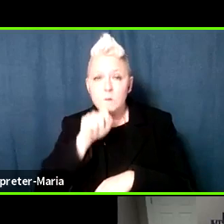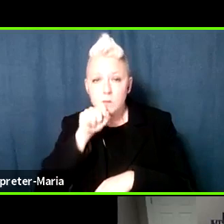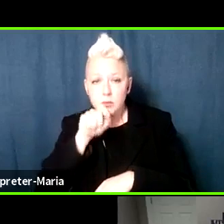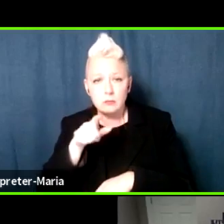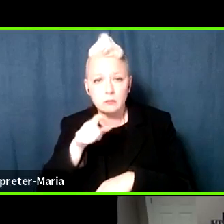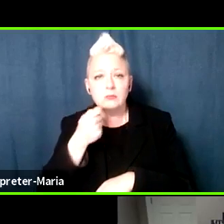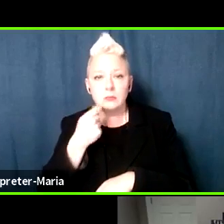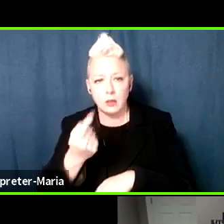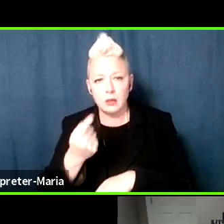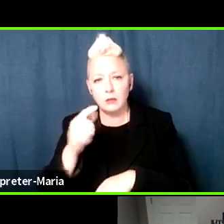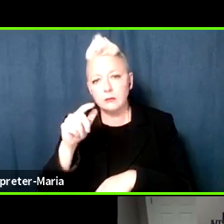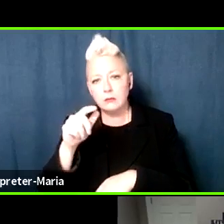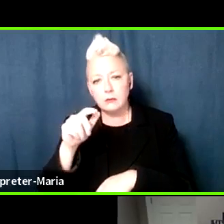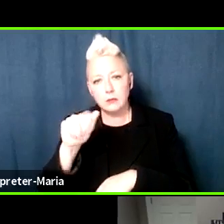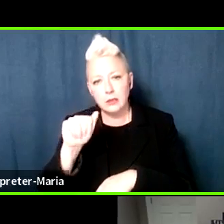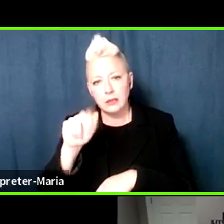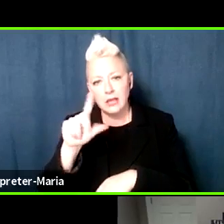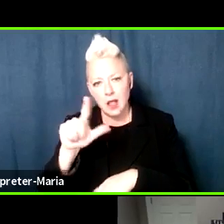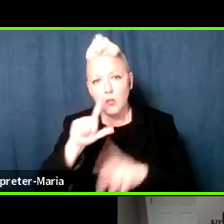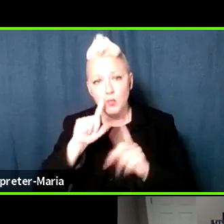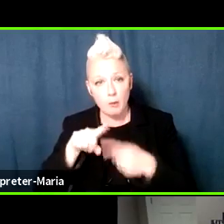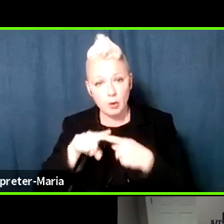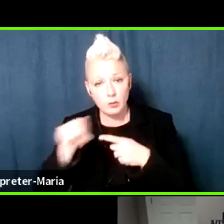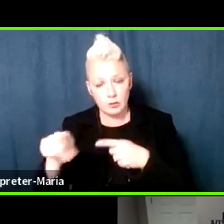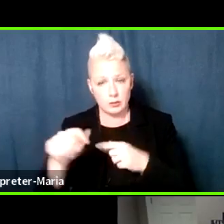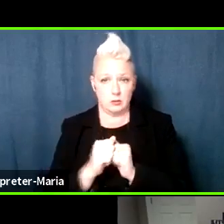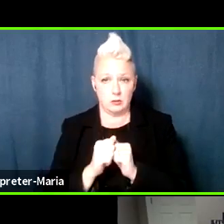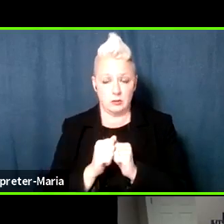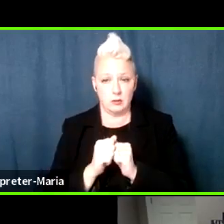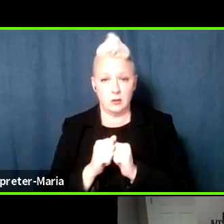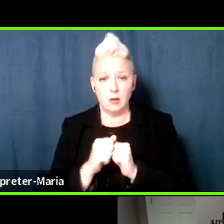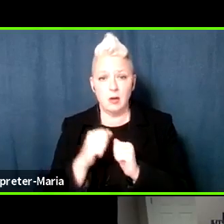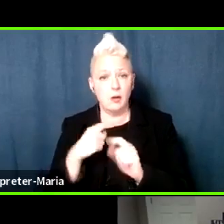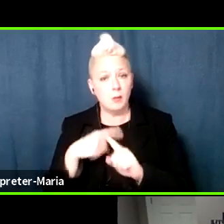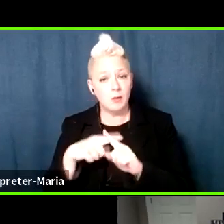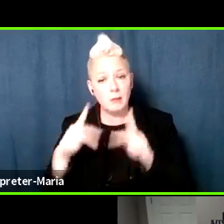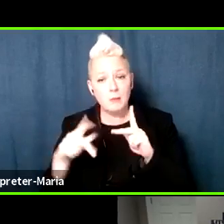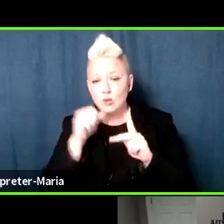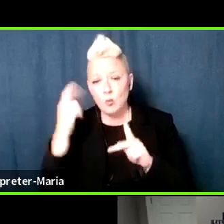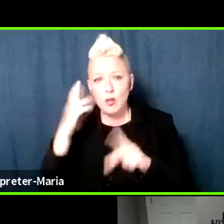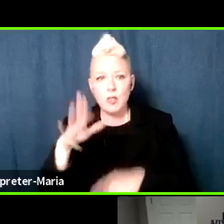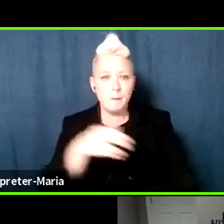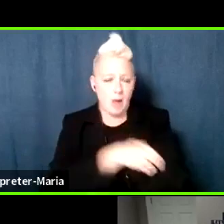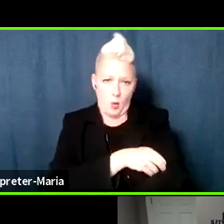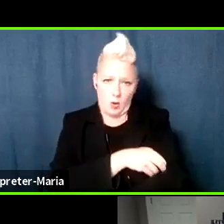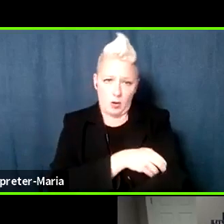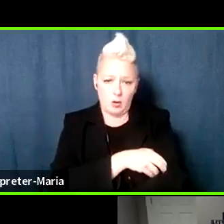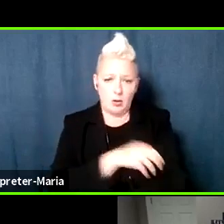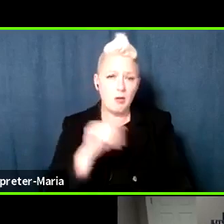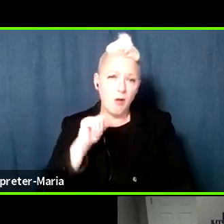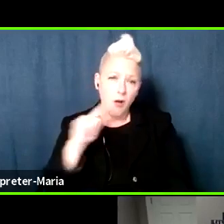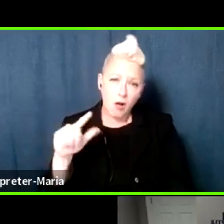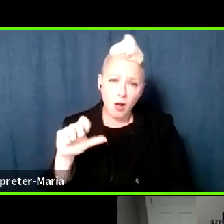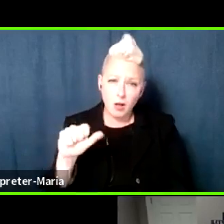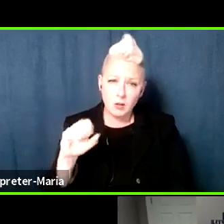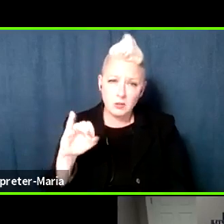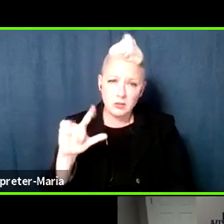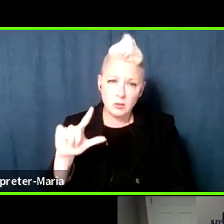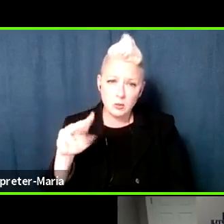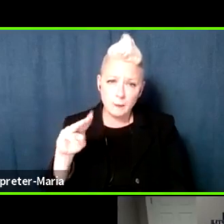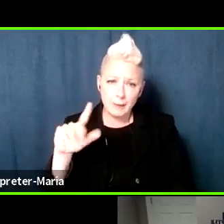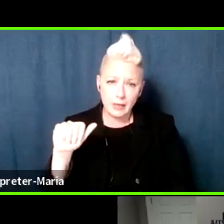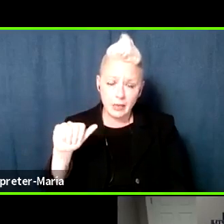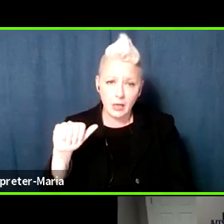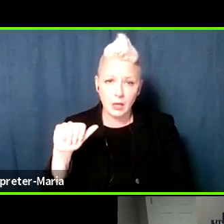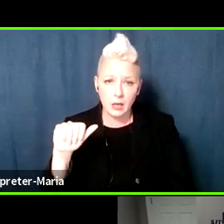second thing, and I think people really don't realize the power that they have. All of these social media platforms have